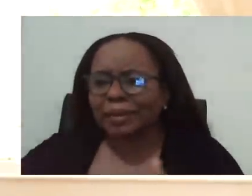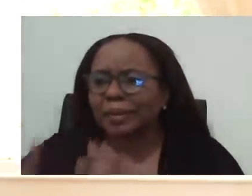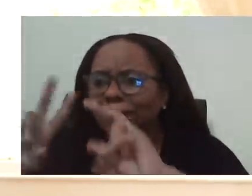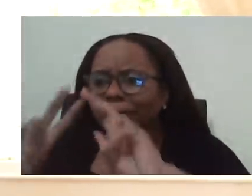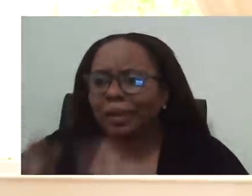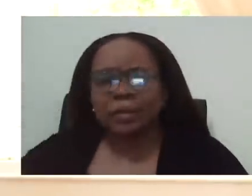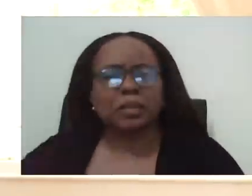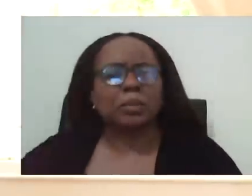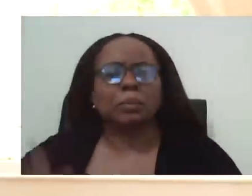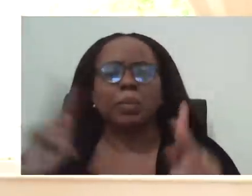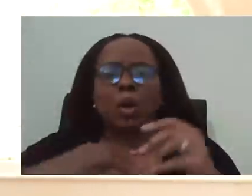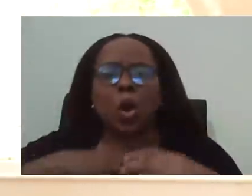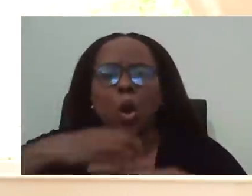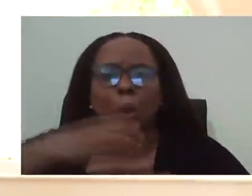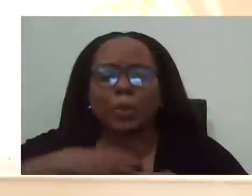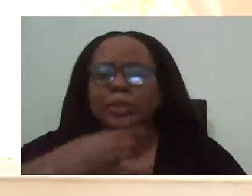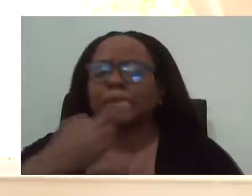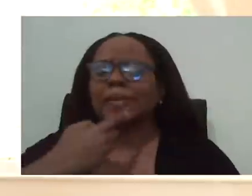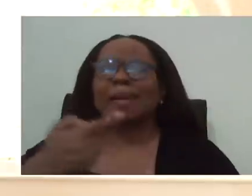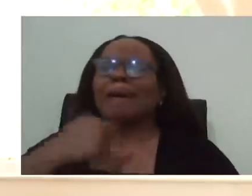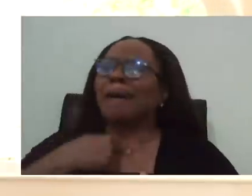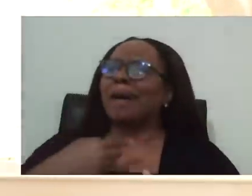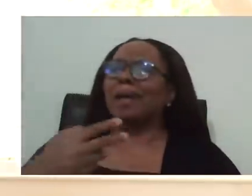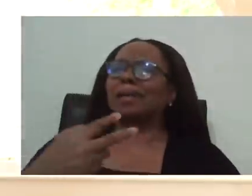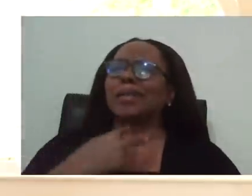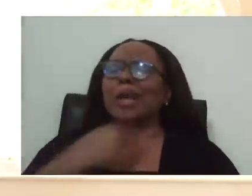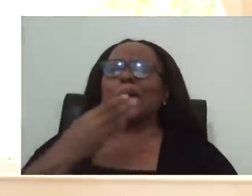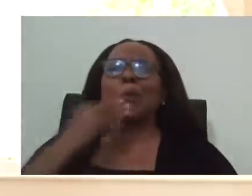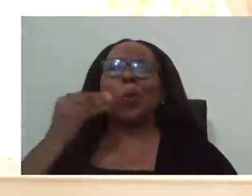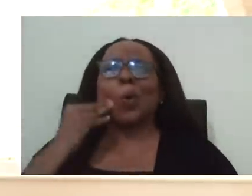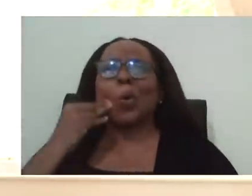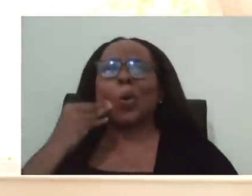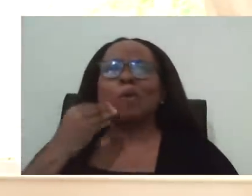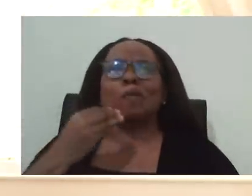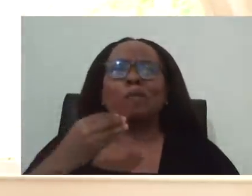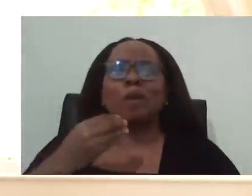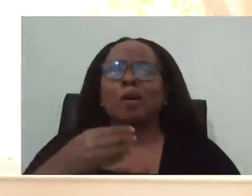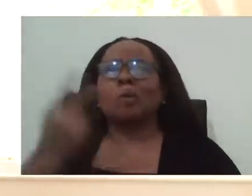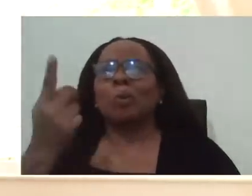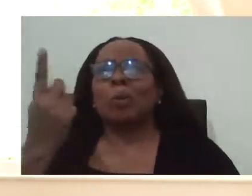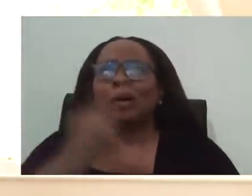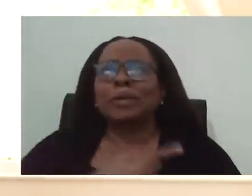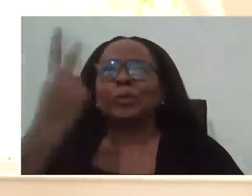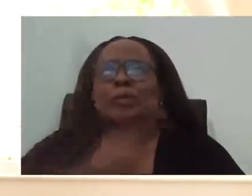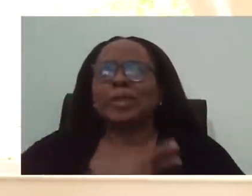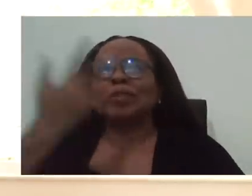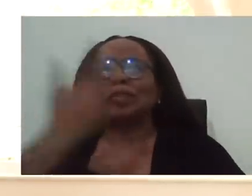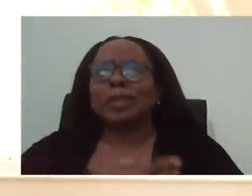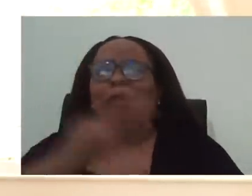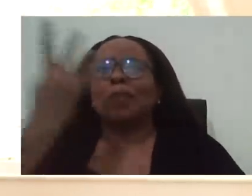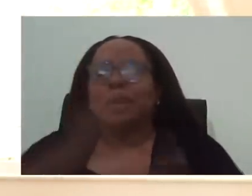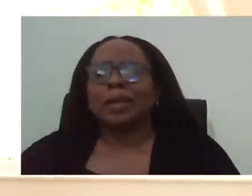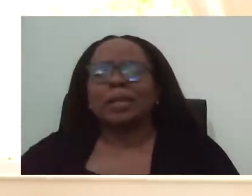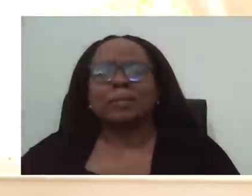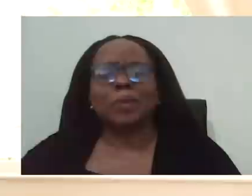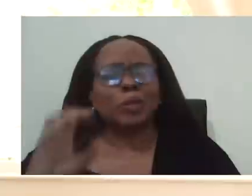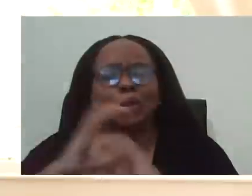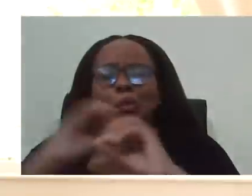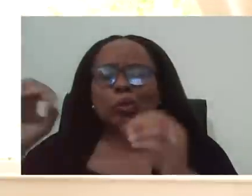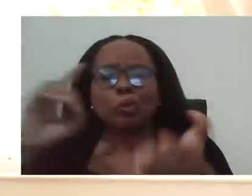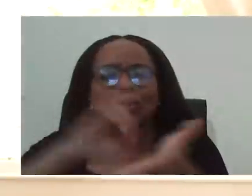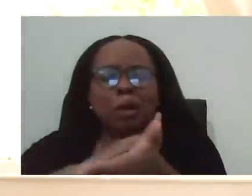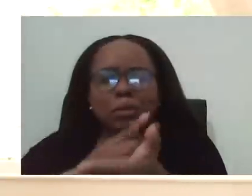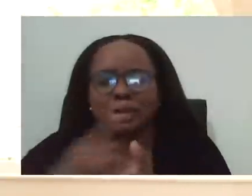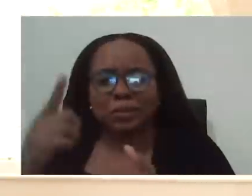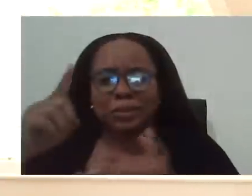nobody has come to check on me. What am I supposed to do? What are those people supposed to do in those circumstances? Dr. Grandison?